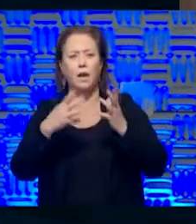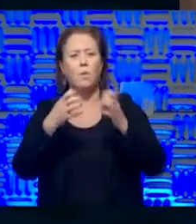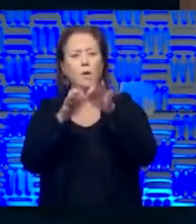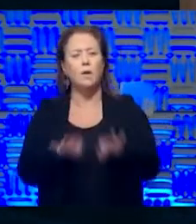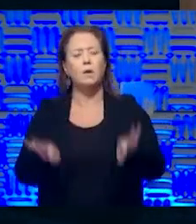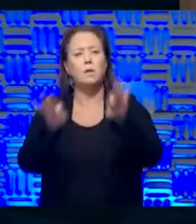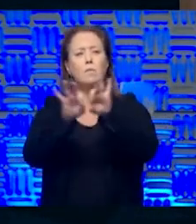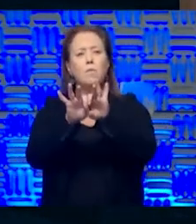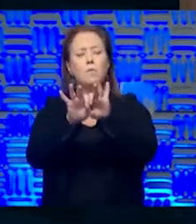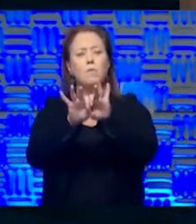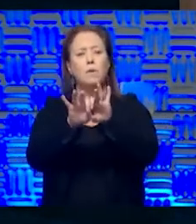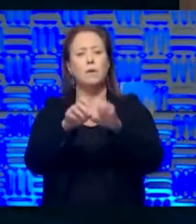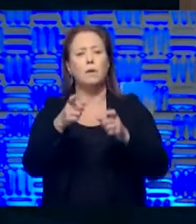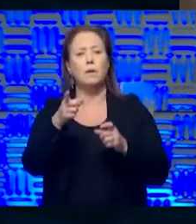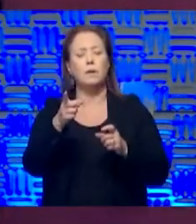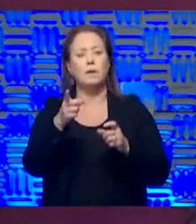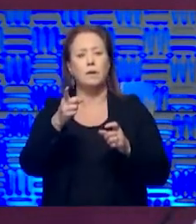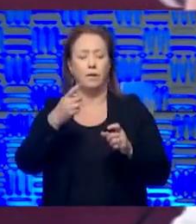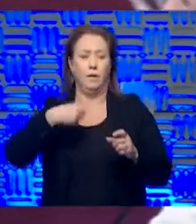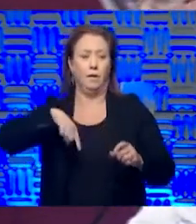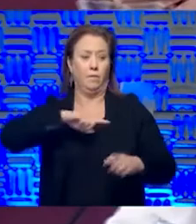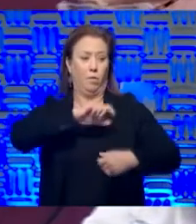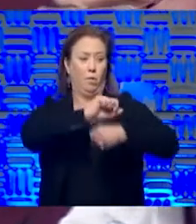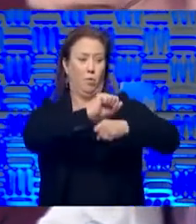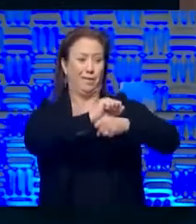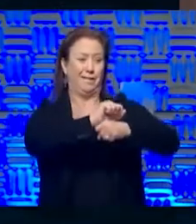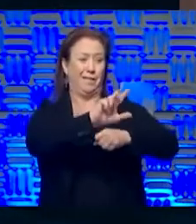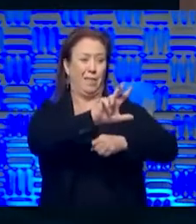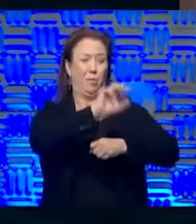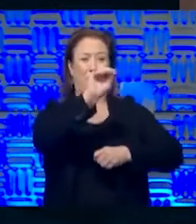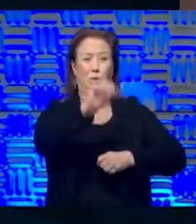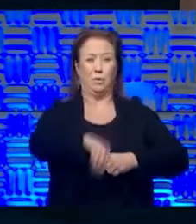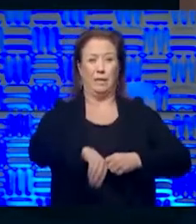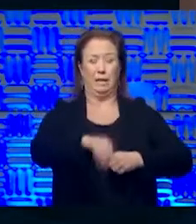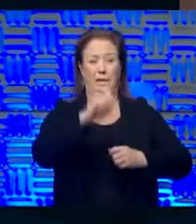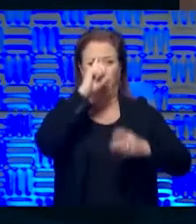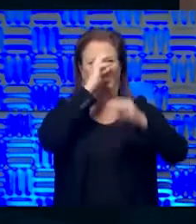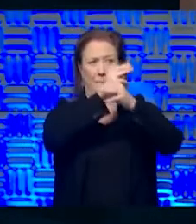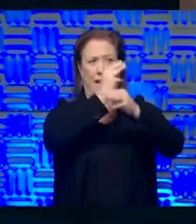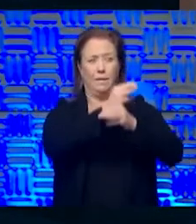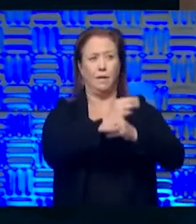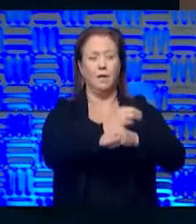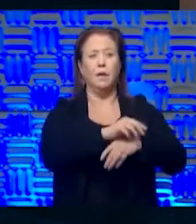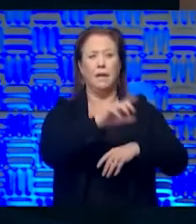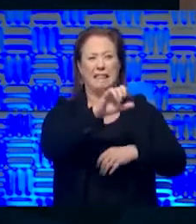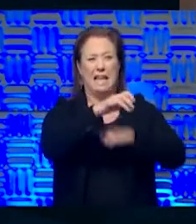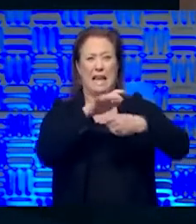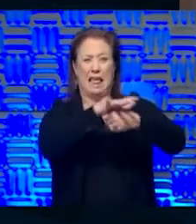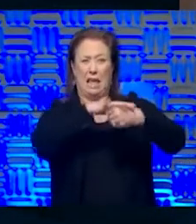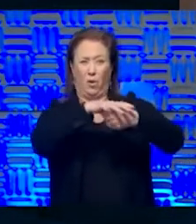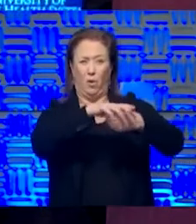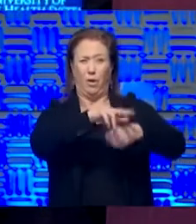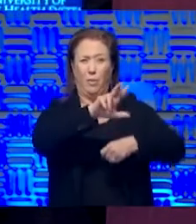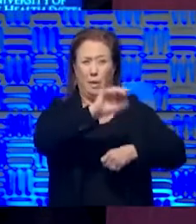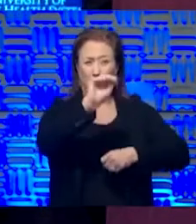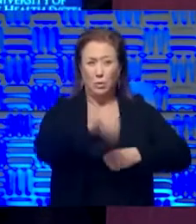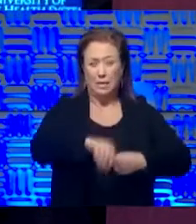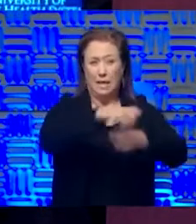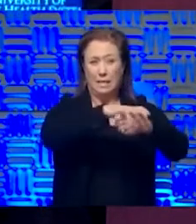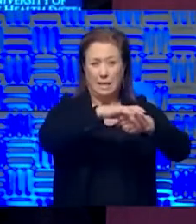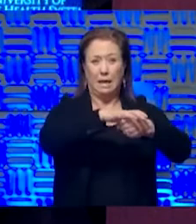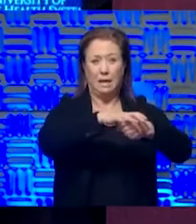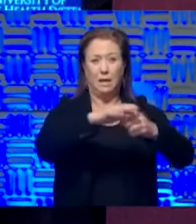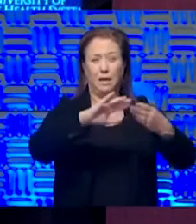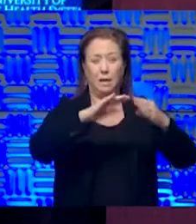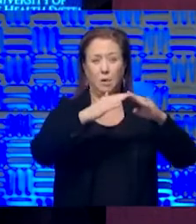thing, because if you, if we've have, that works out to around 3%, if my math's right, of the people in that area, that would have been